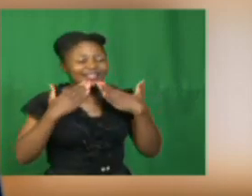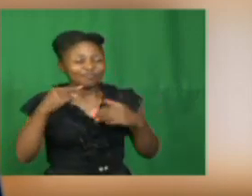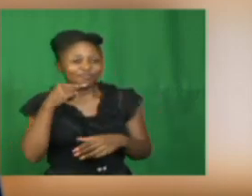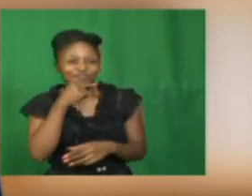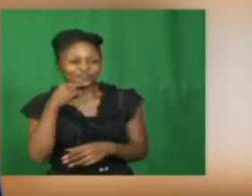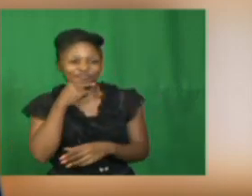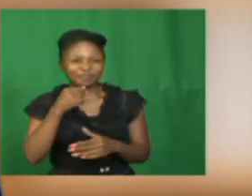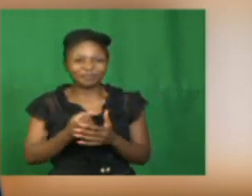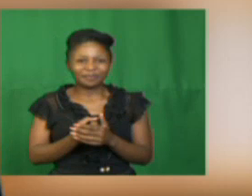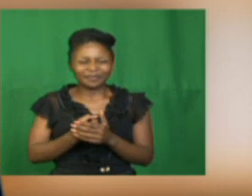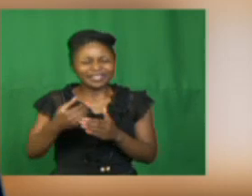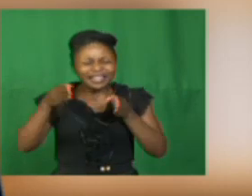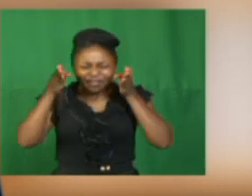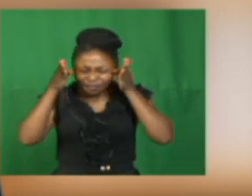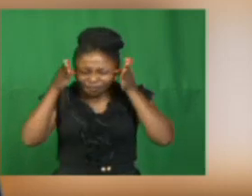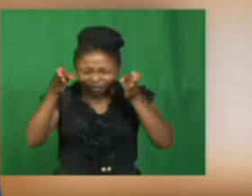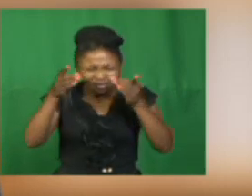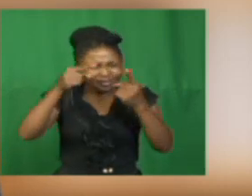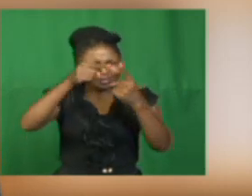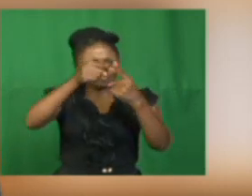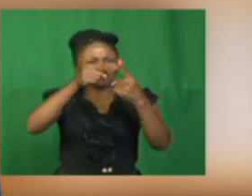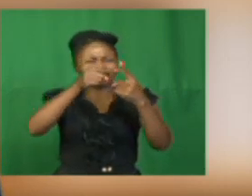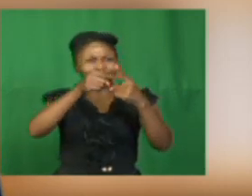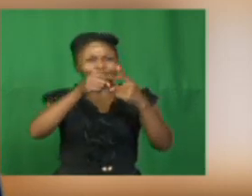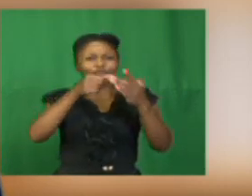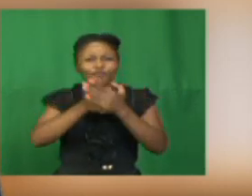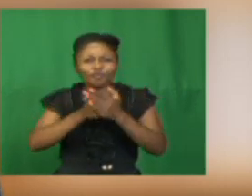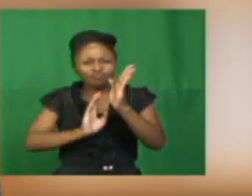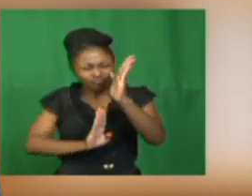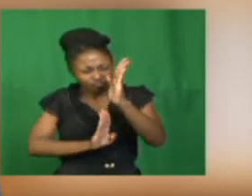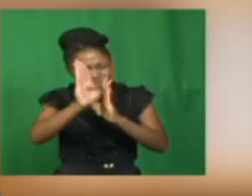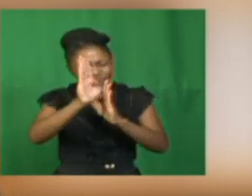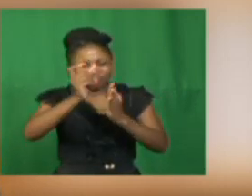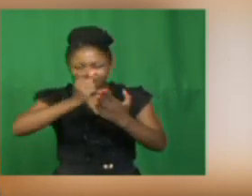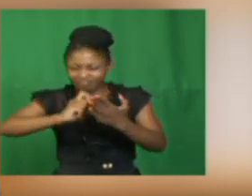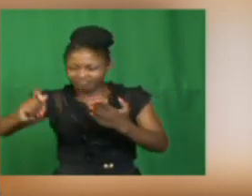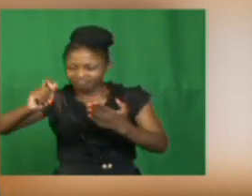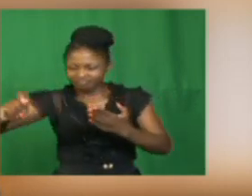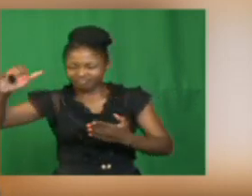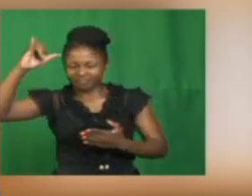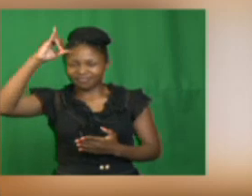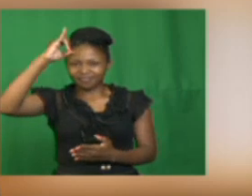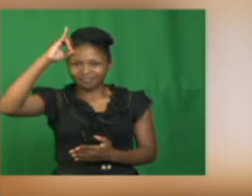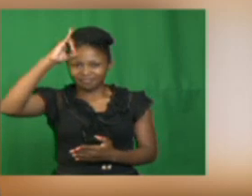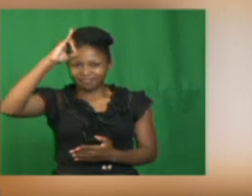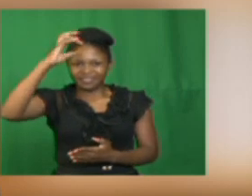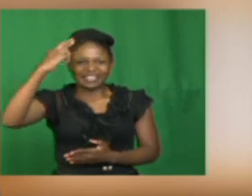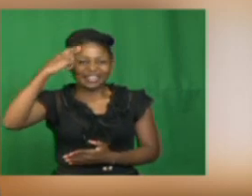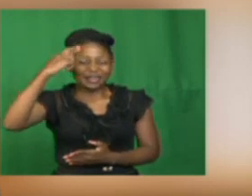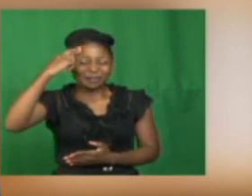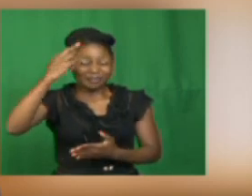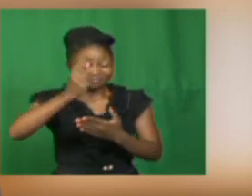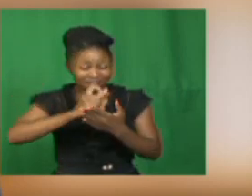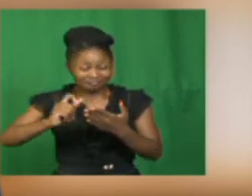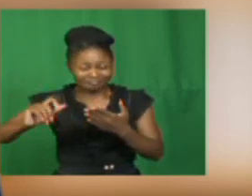the writing skill. As you will remember that, writing is one of the language skills aimed at